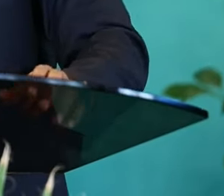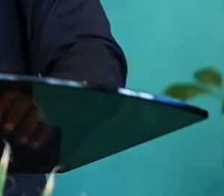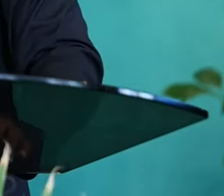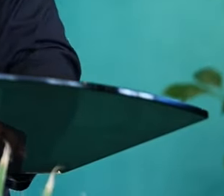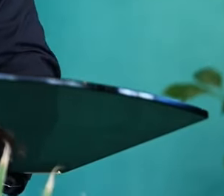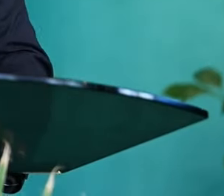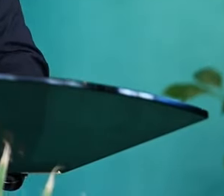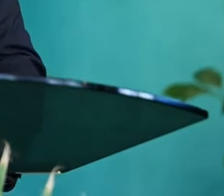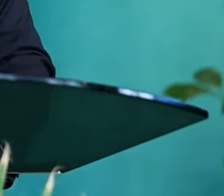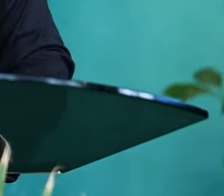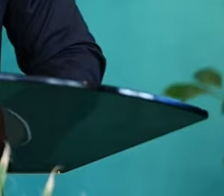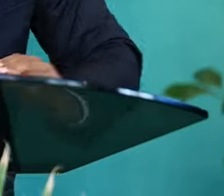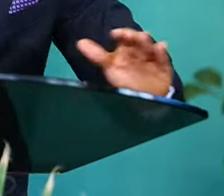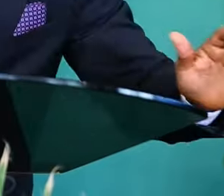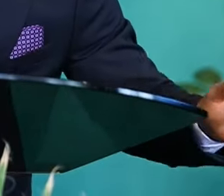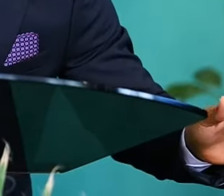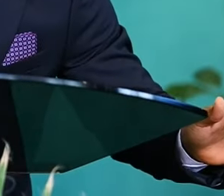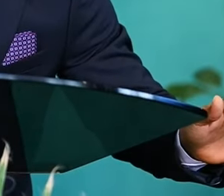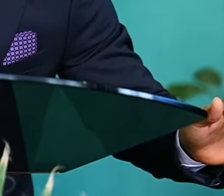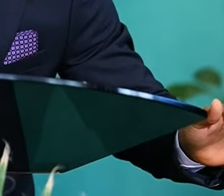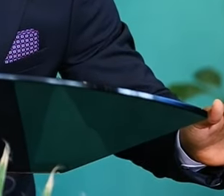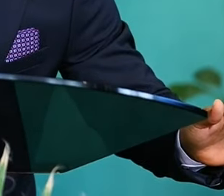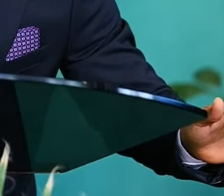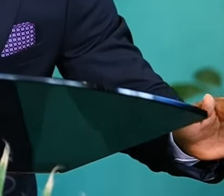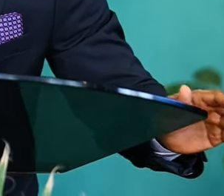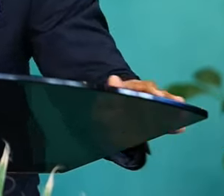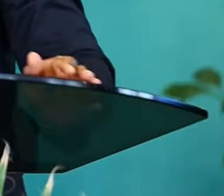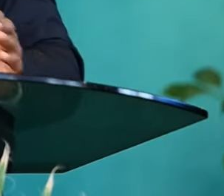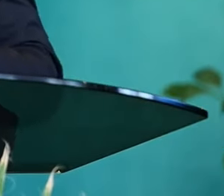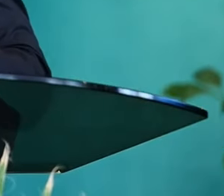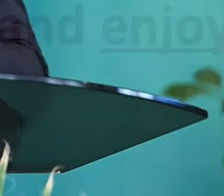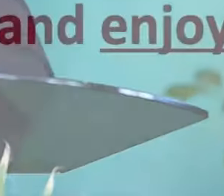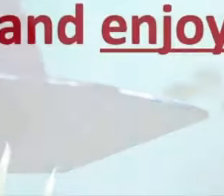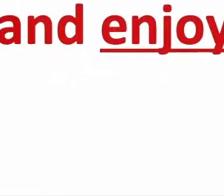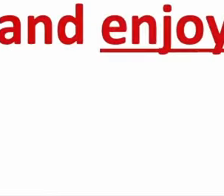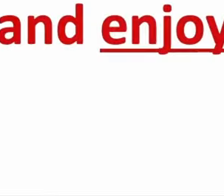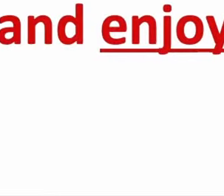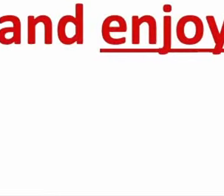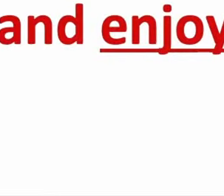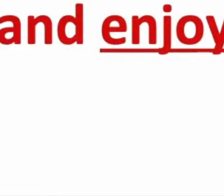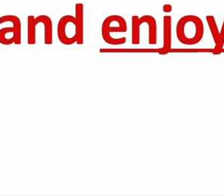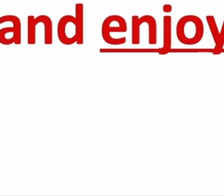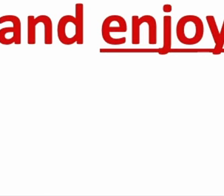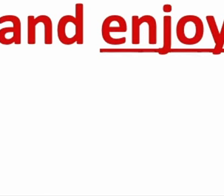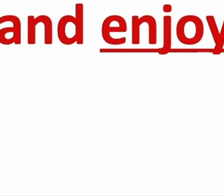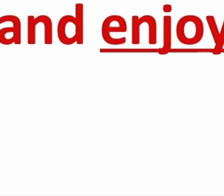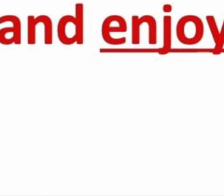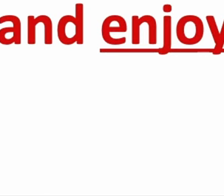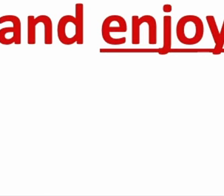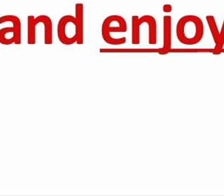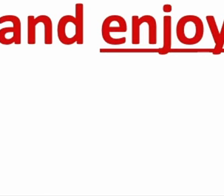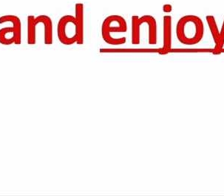and the wicked will be no more. Though you look for them, they will not be